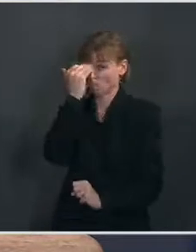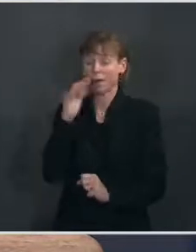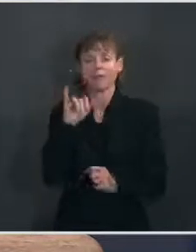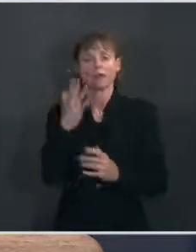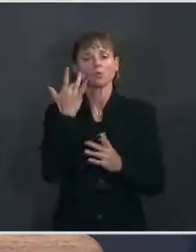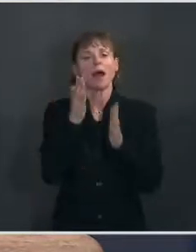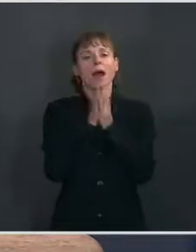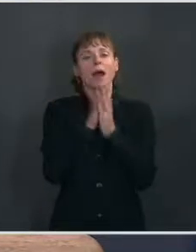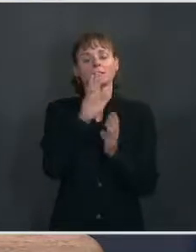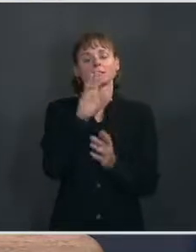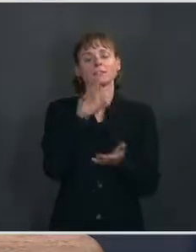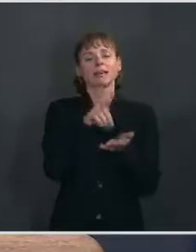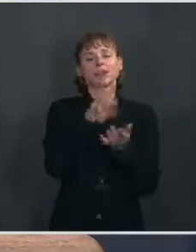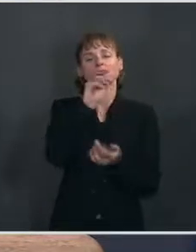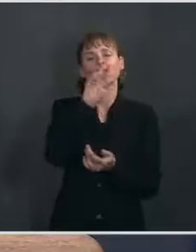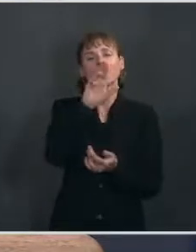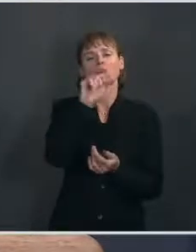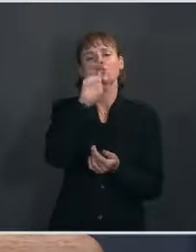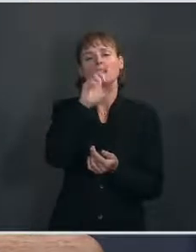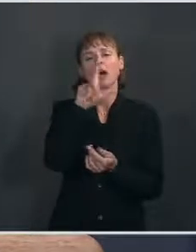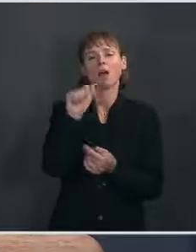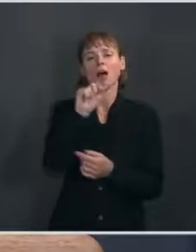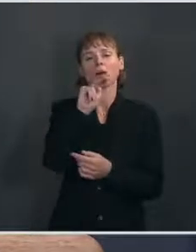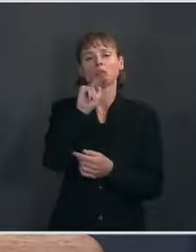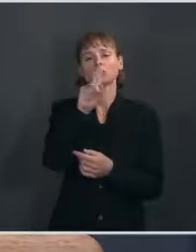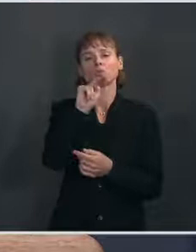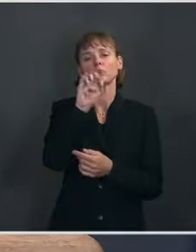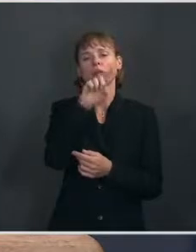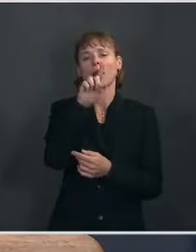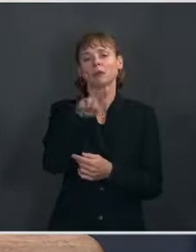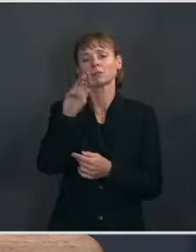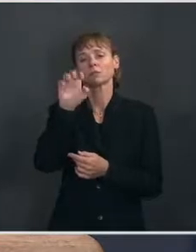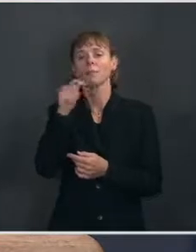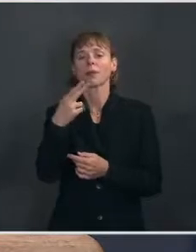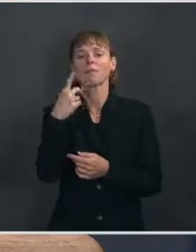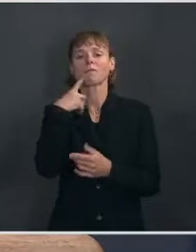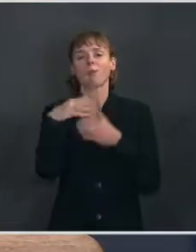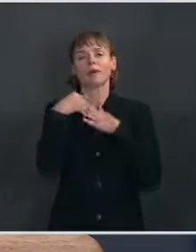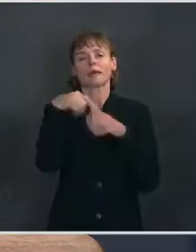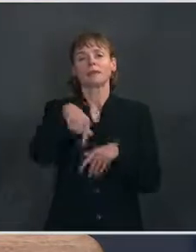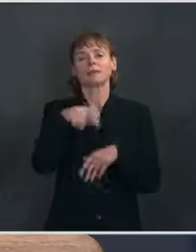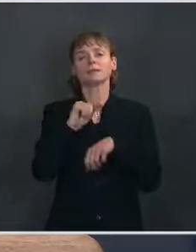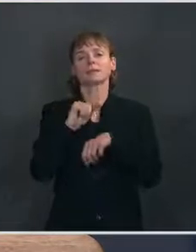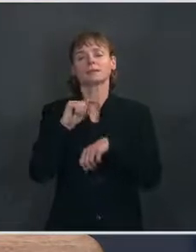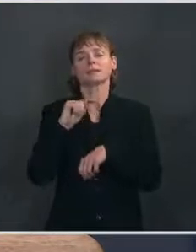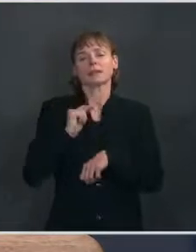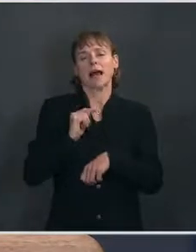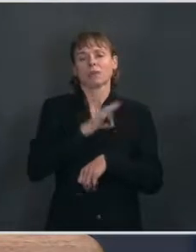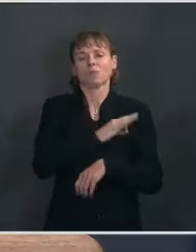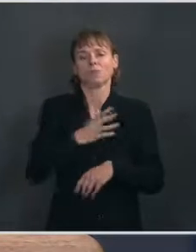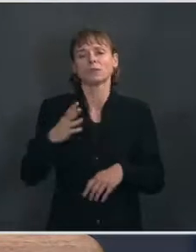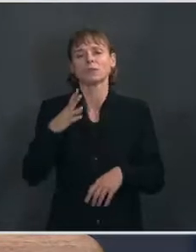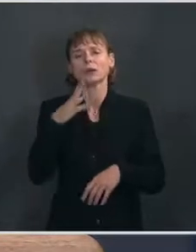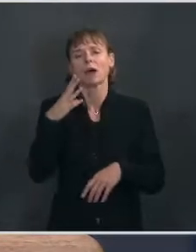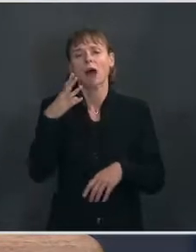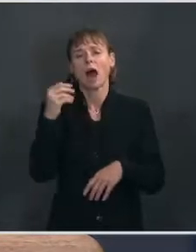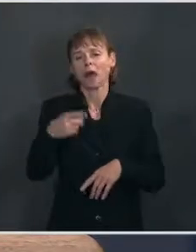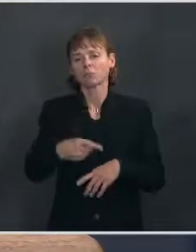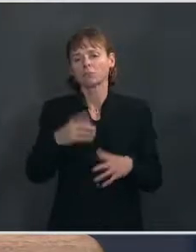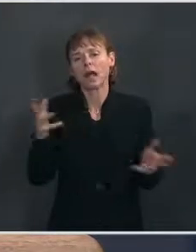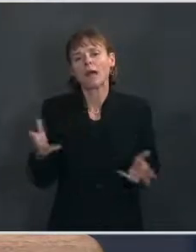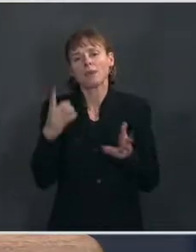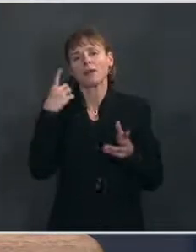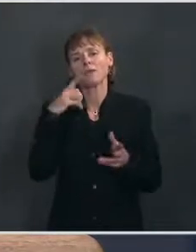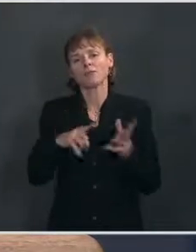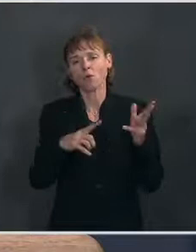-Smith, who was, of course, part of the briefing this morning, to lead this task force and why he campaigned on the need for response rooted in addressing the